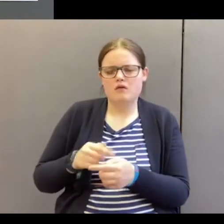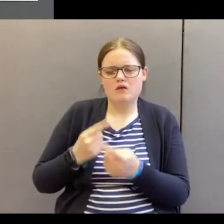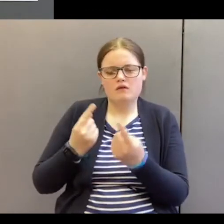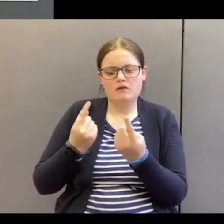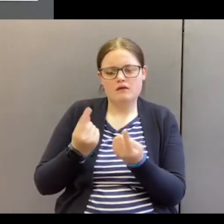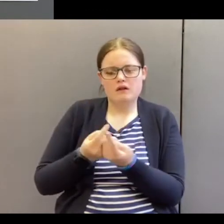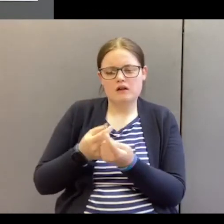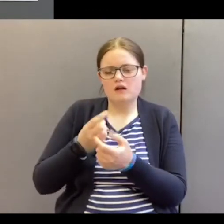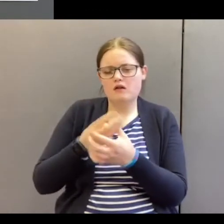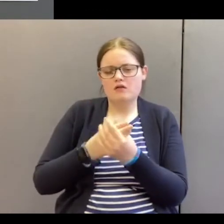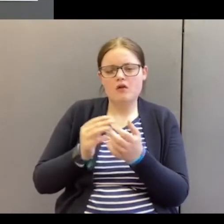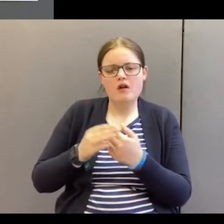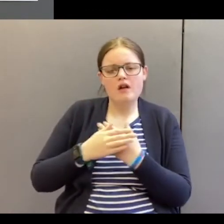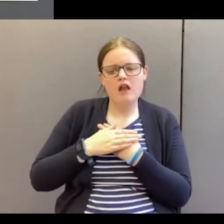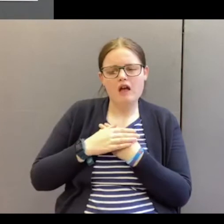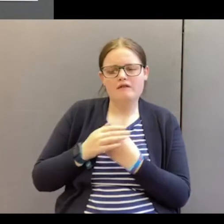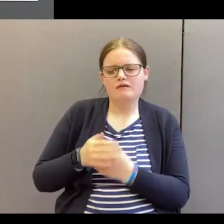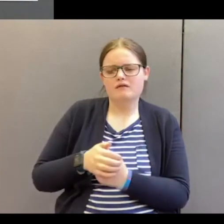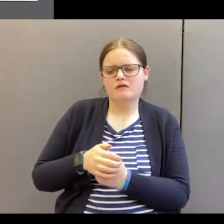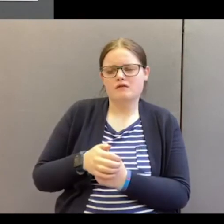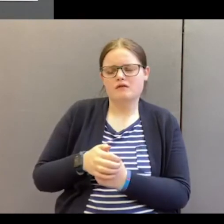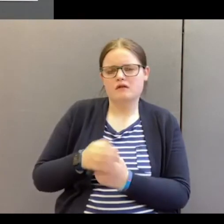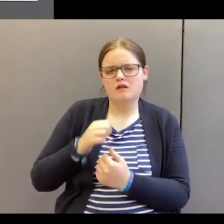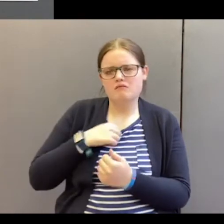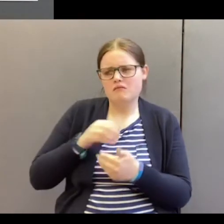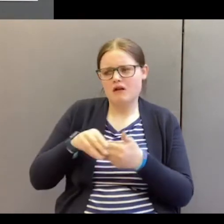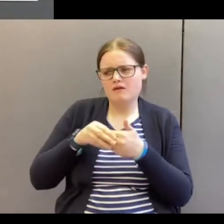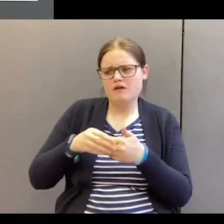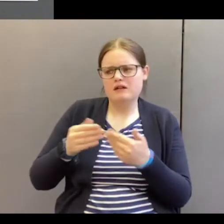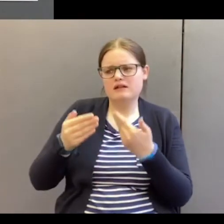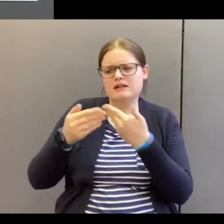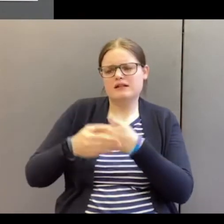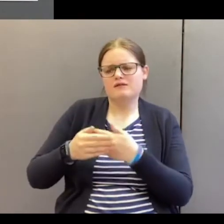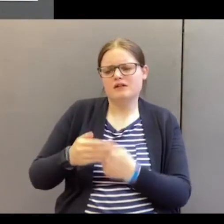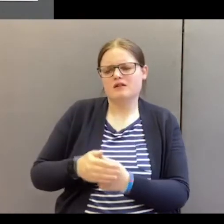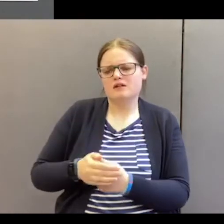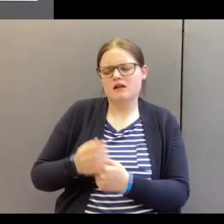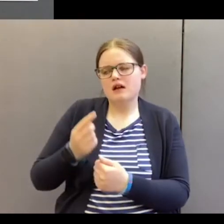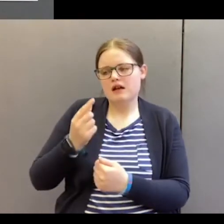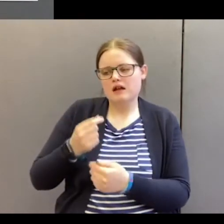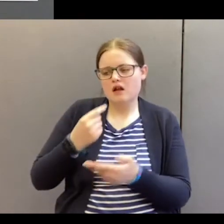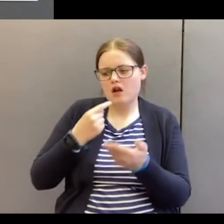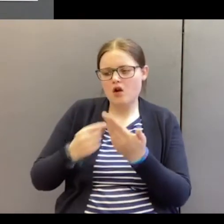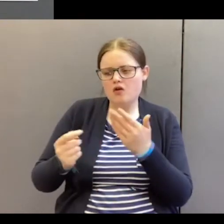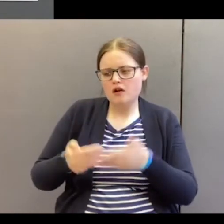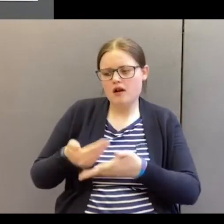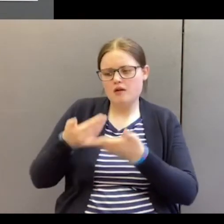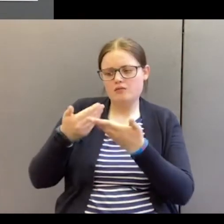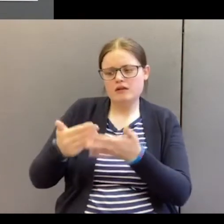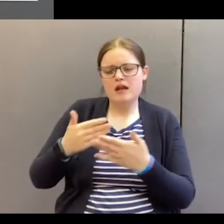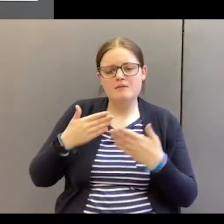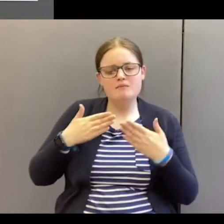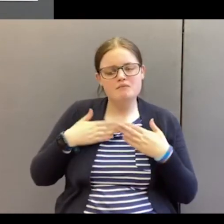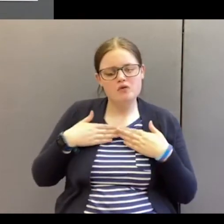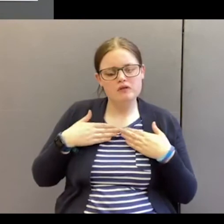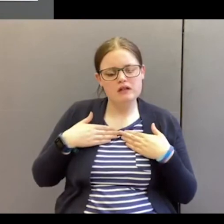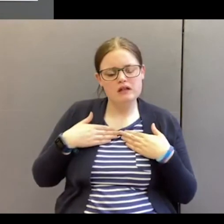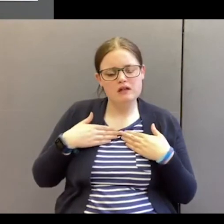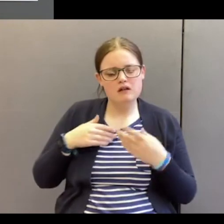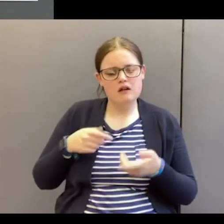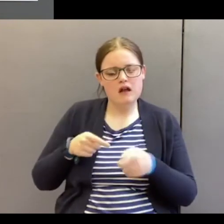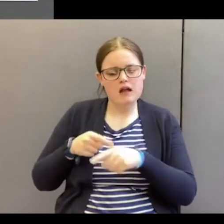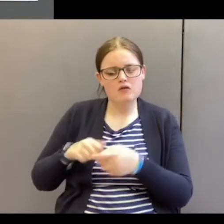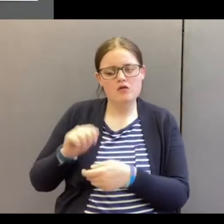God loves. My friends, tonight, you can only present your body and your life